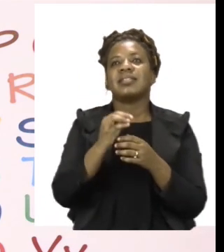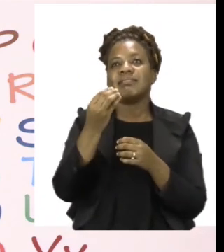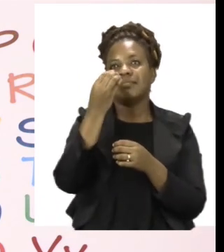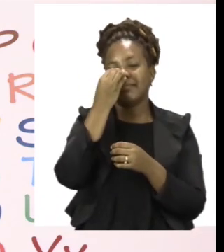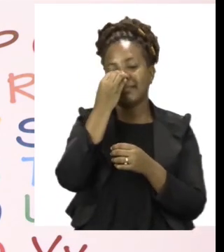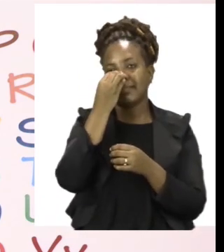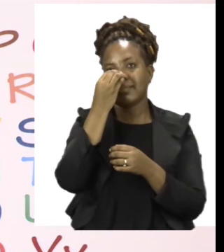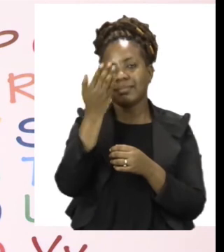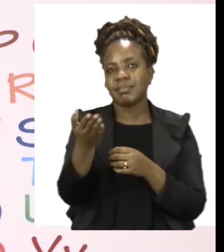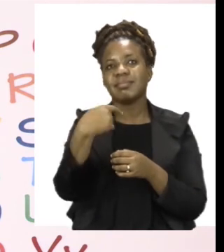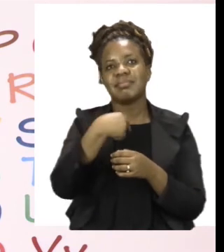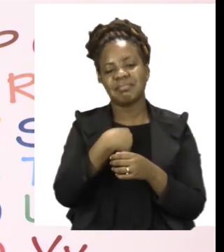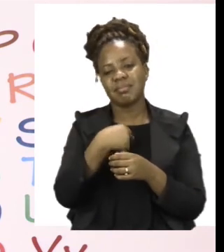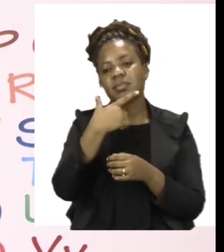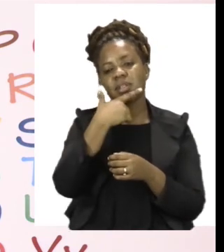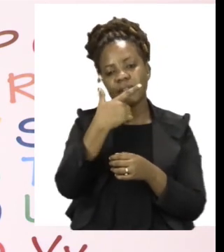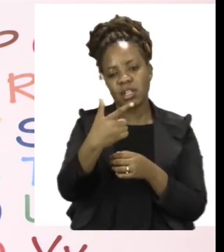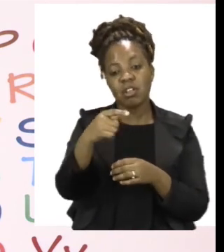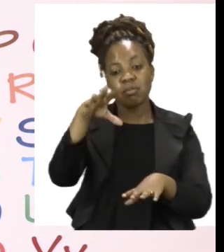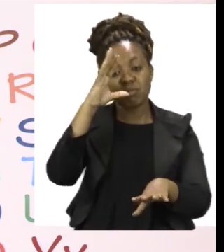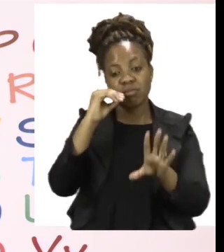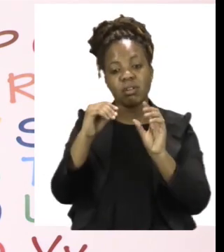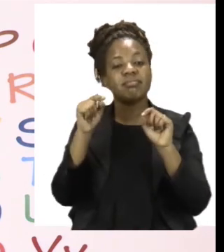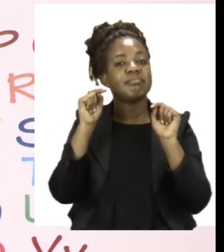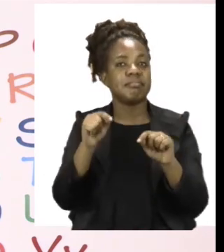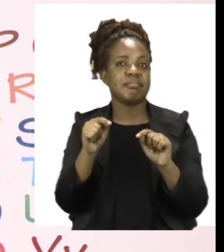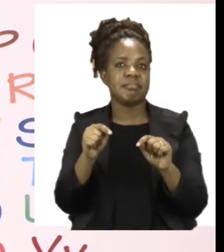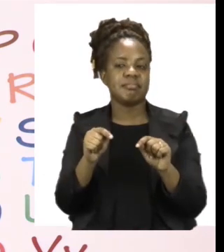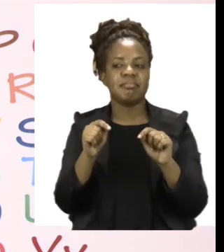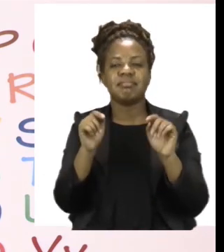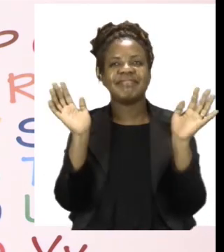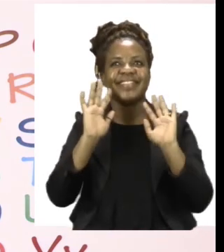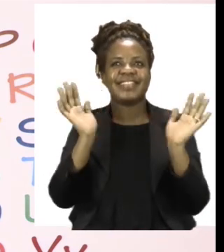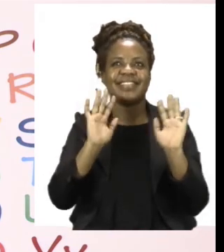I, we would like to say thank you for joining us today and goodbye.